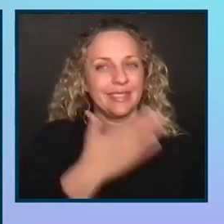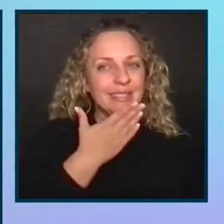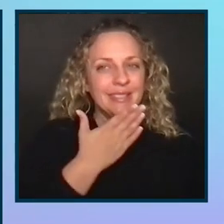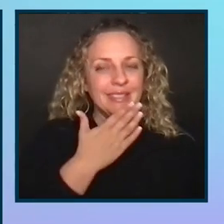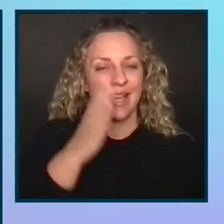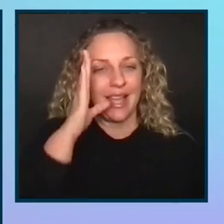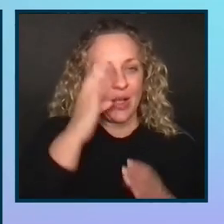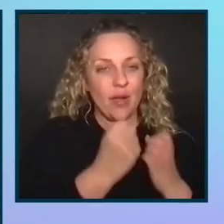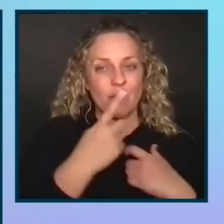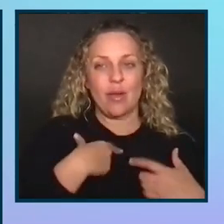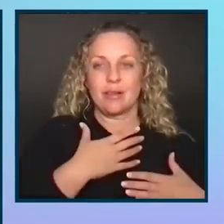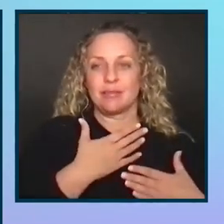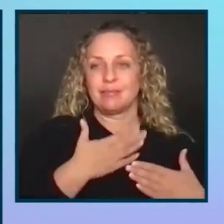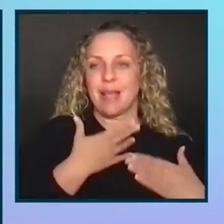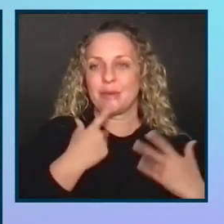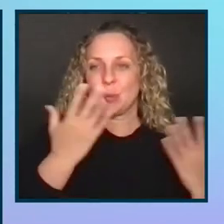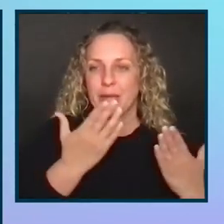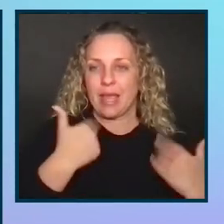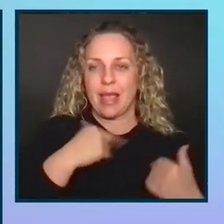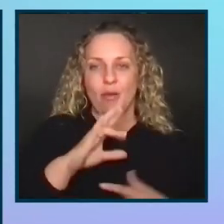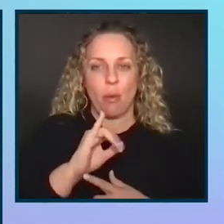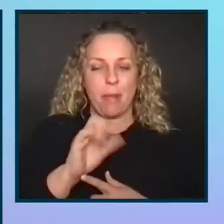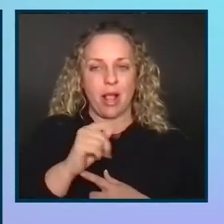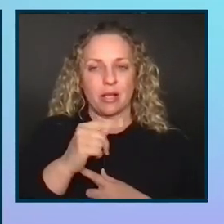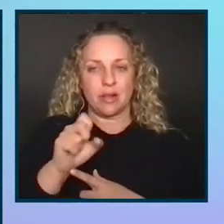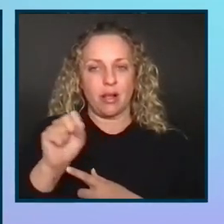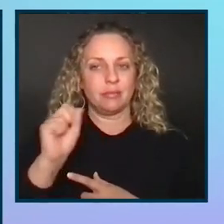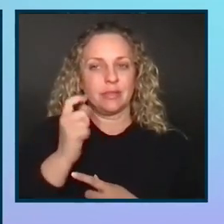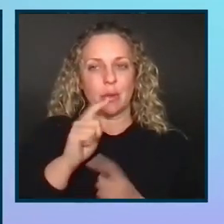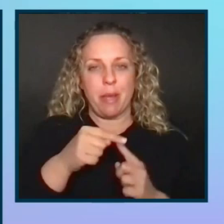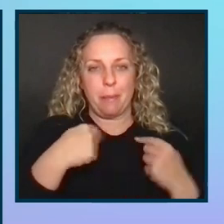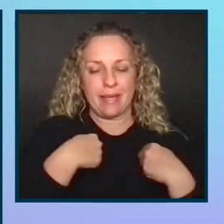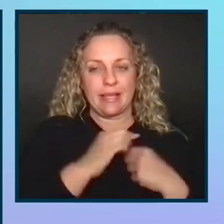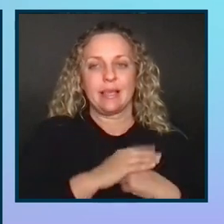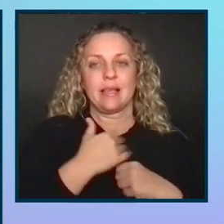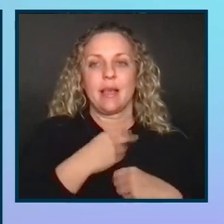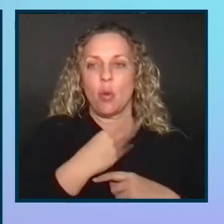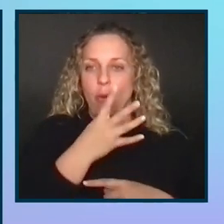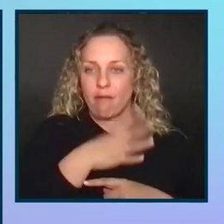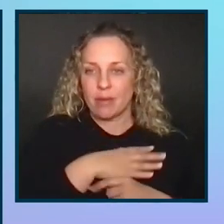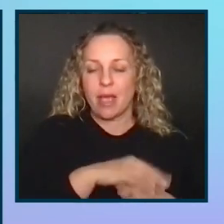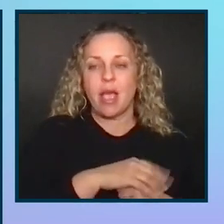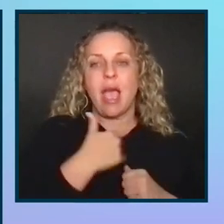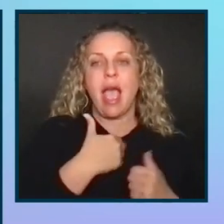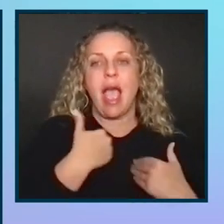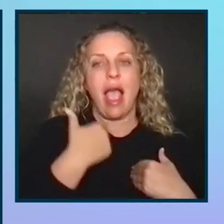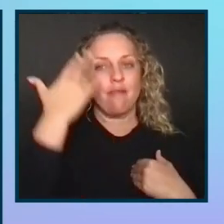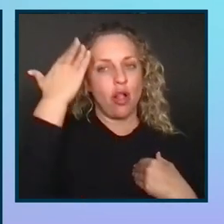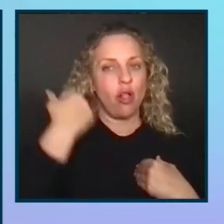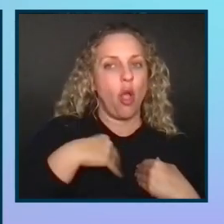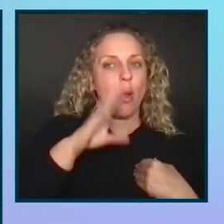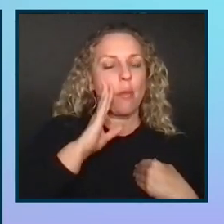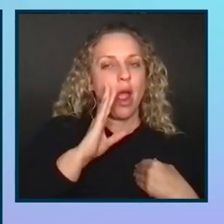Hey everyone, it's great to be here. I'm Rebecca Topps. A little bit about me, I'm a white female, I have long brown hair